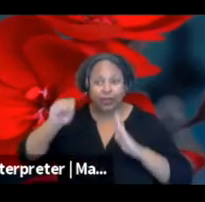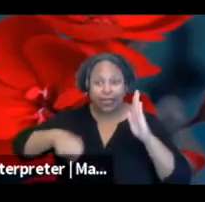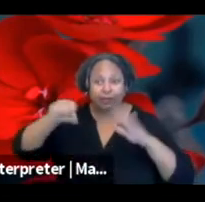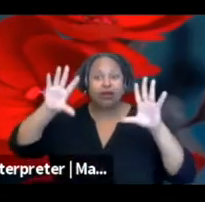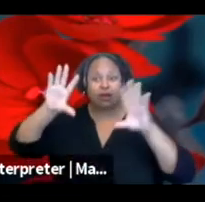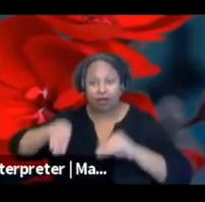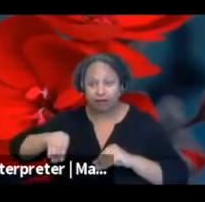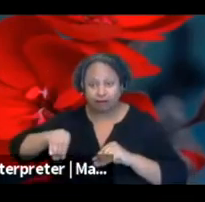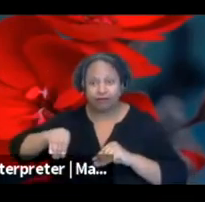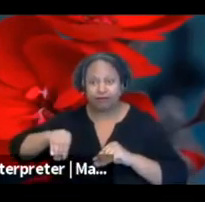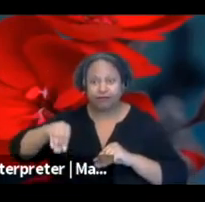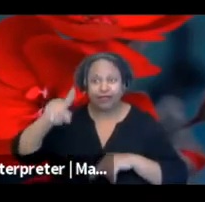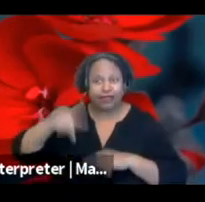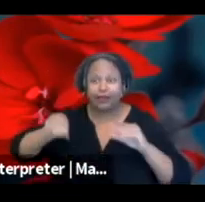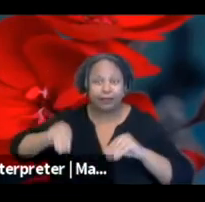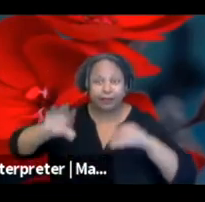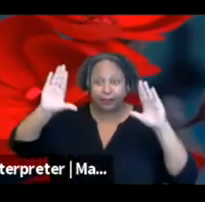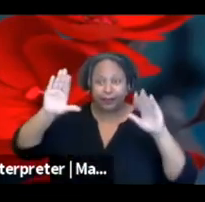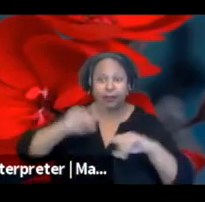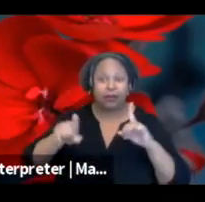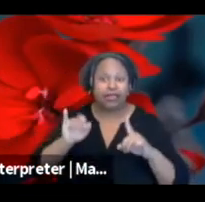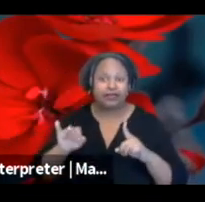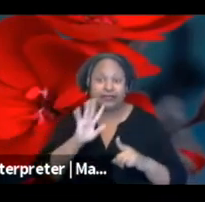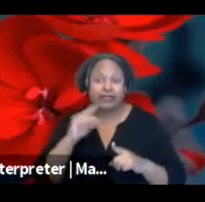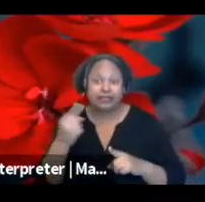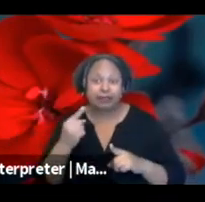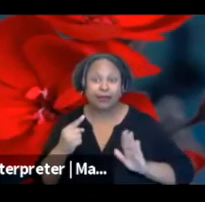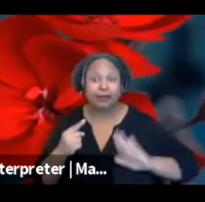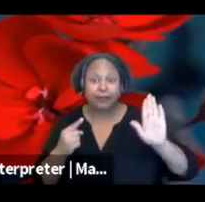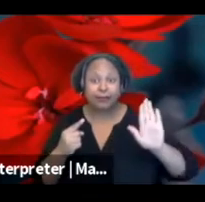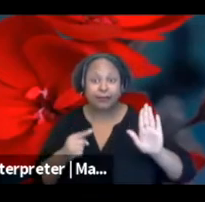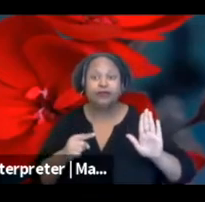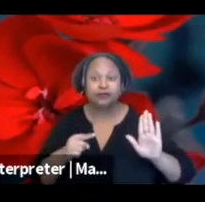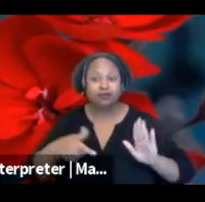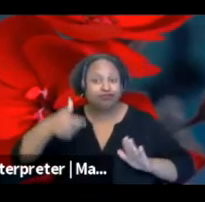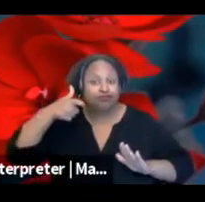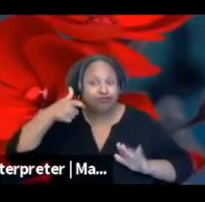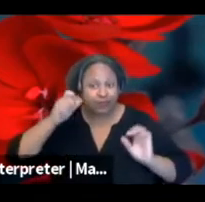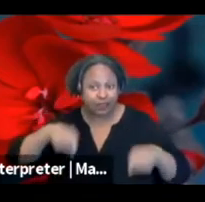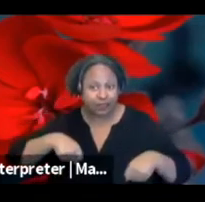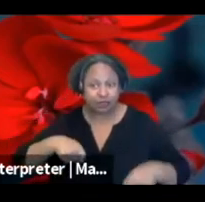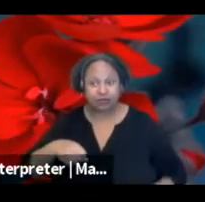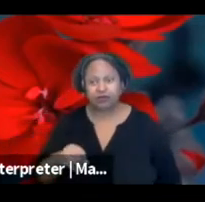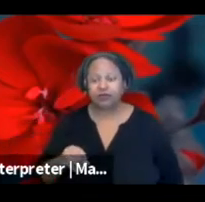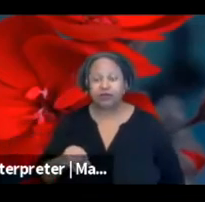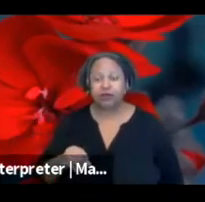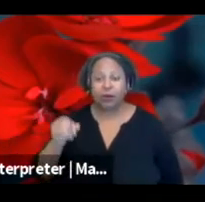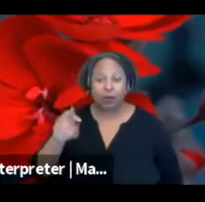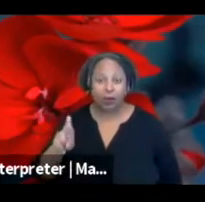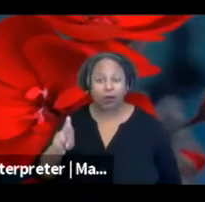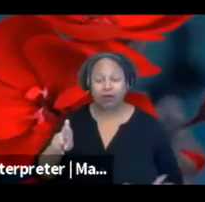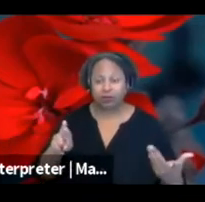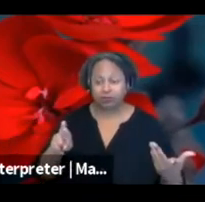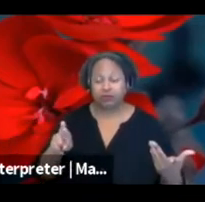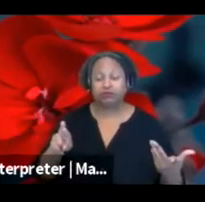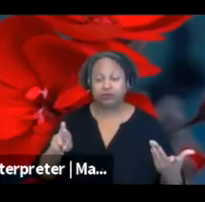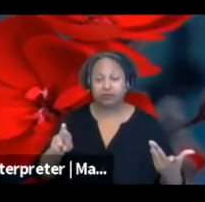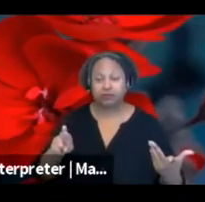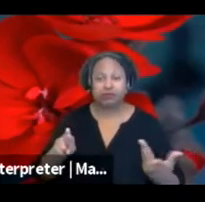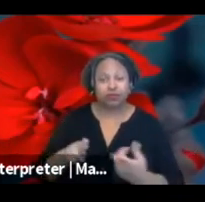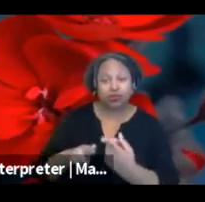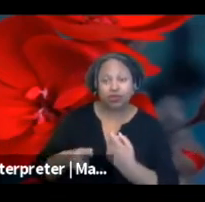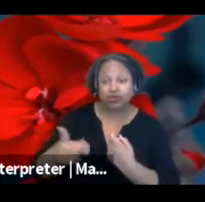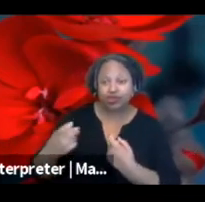an opportunity to be audible if you choose to speak. You can also just have a conversation or ask your